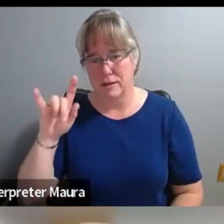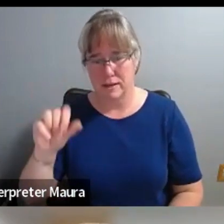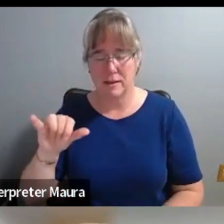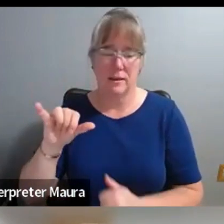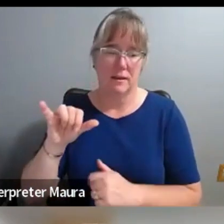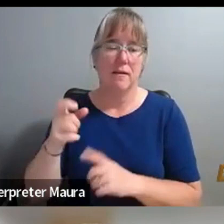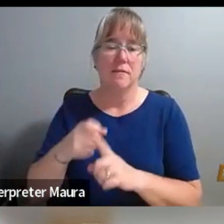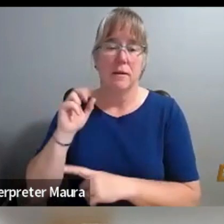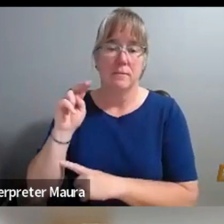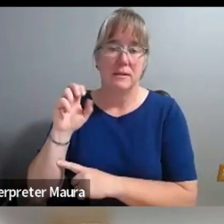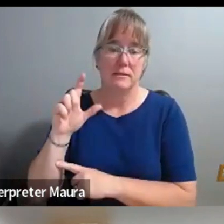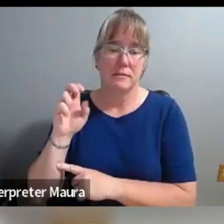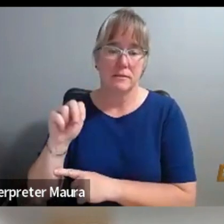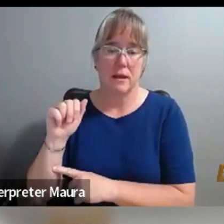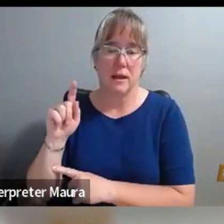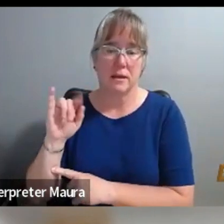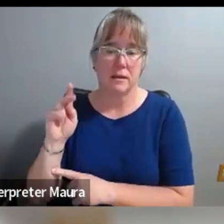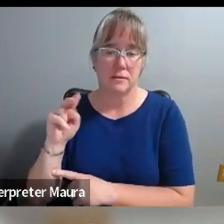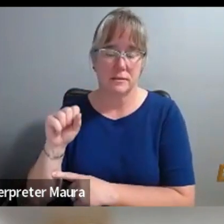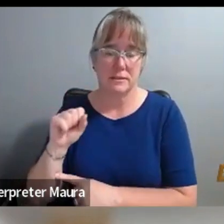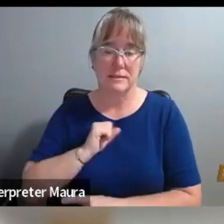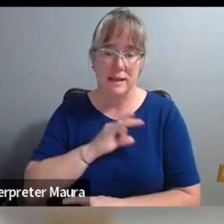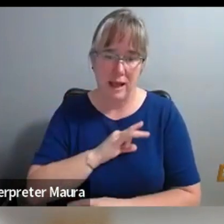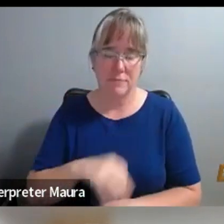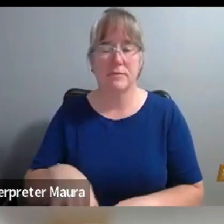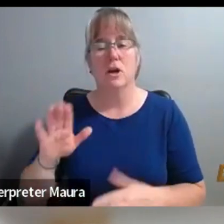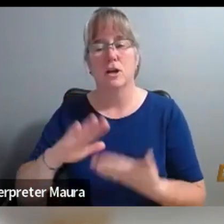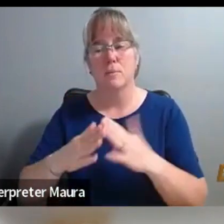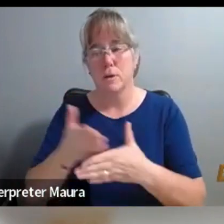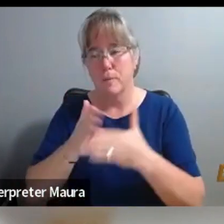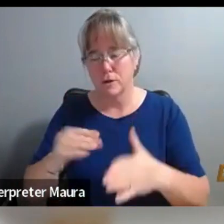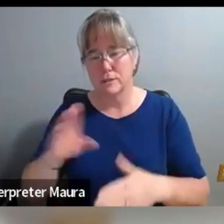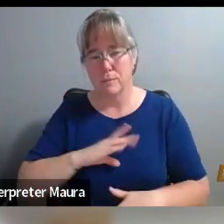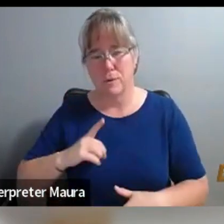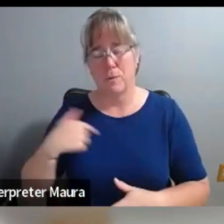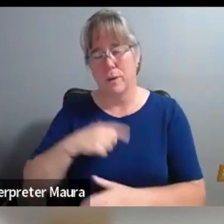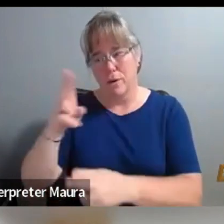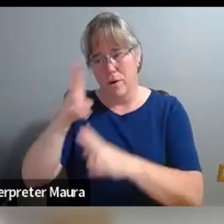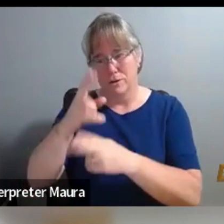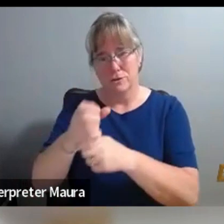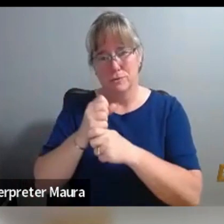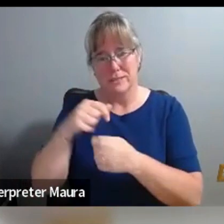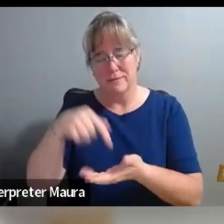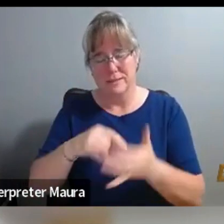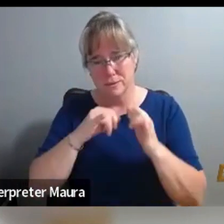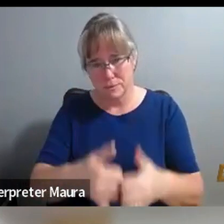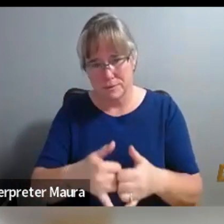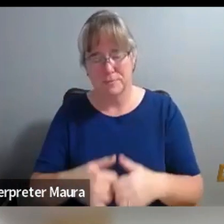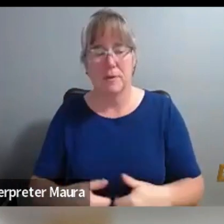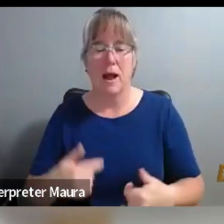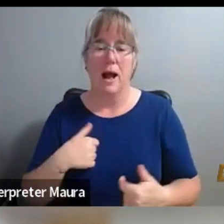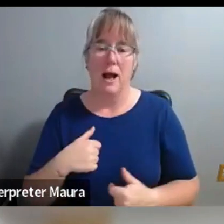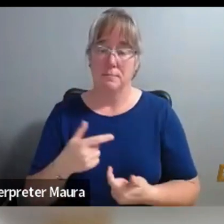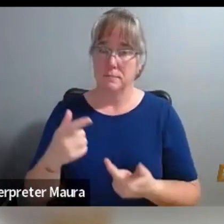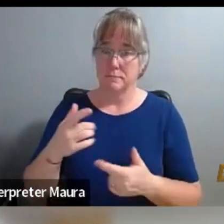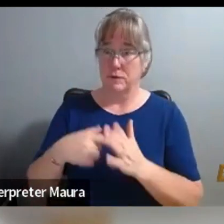staff, volunteers, community partners, and board, we are honored to receive this award. I'm speaking for myself as